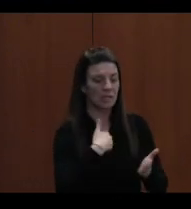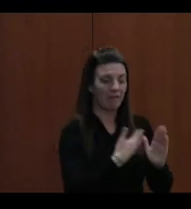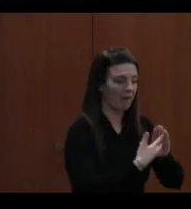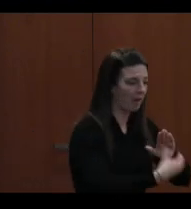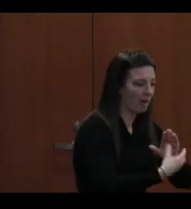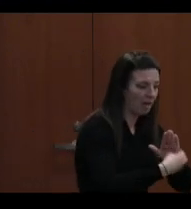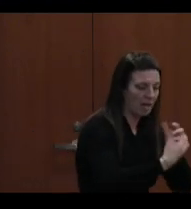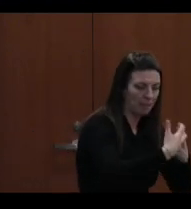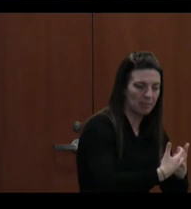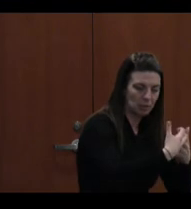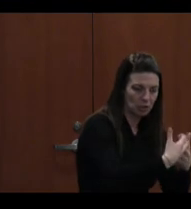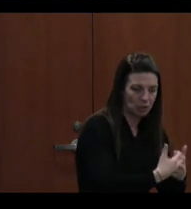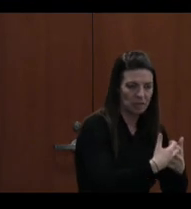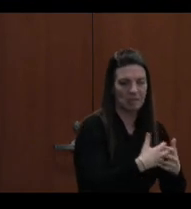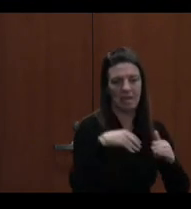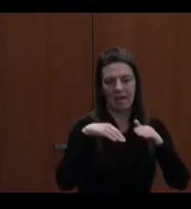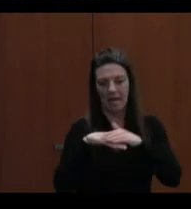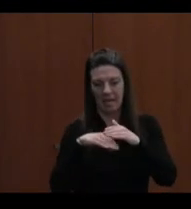network cabling.